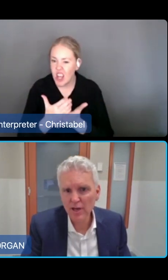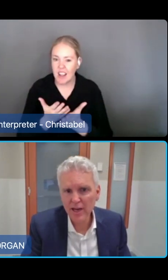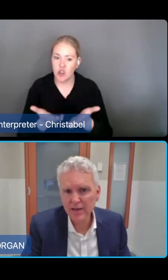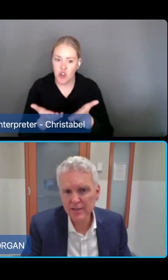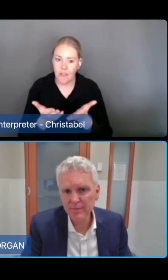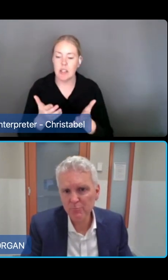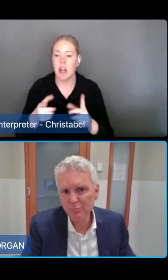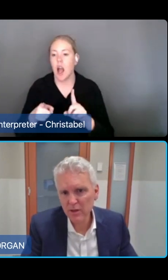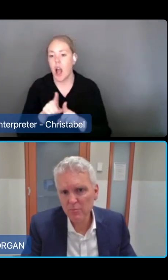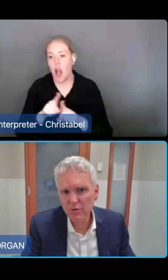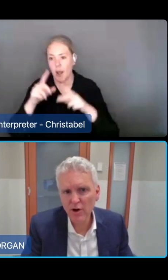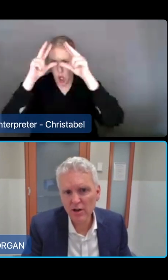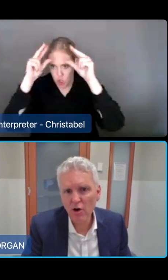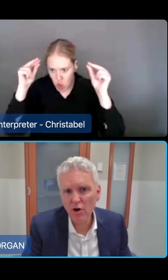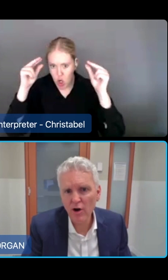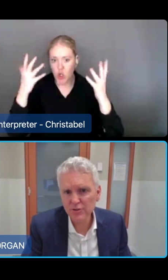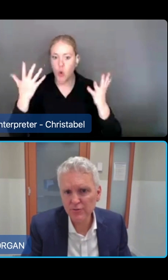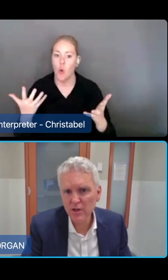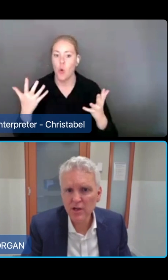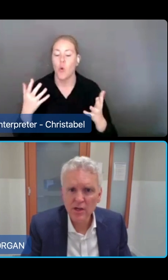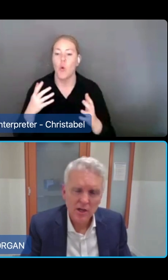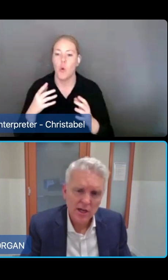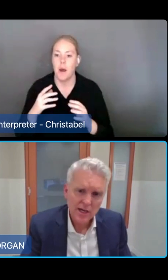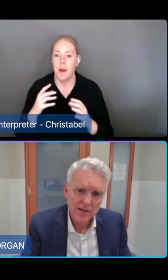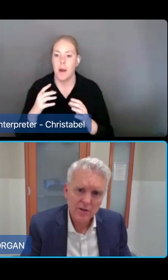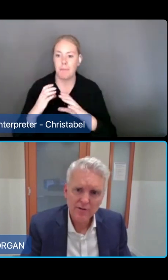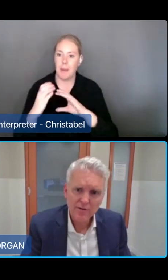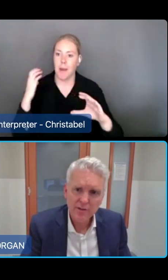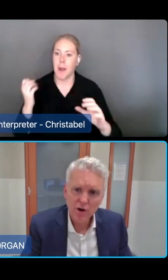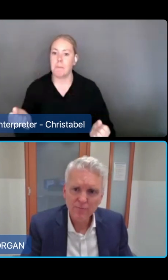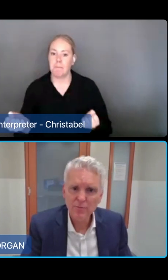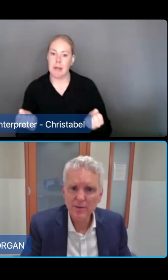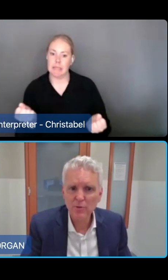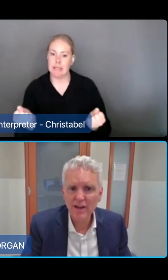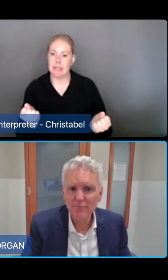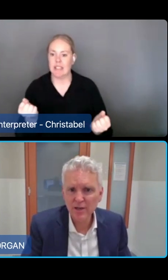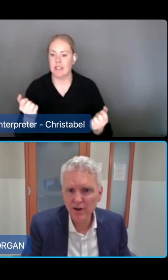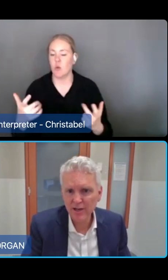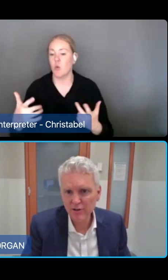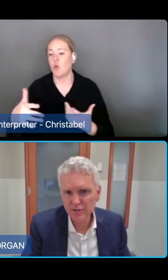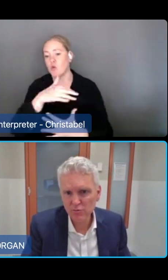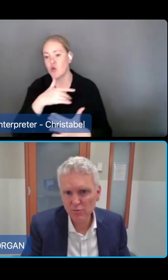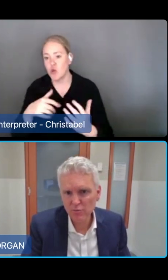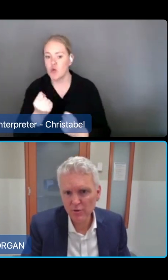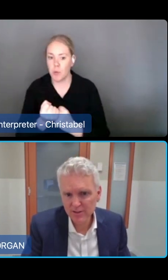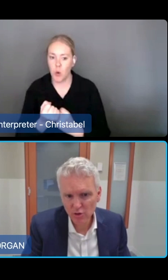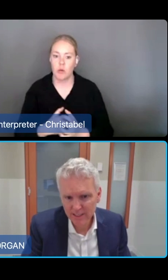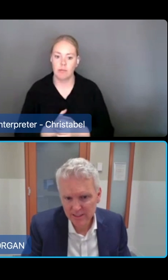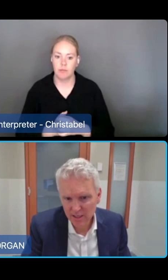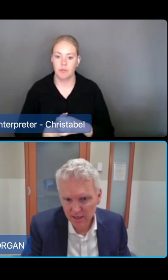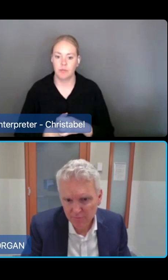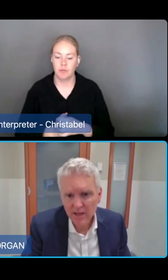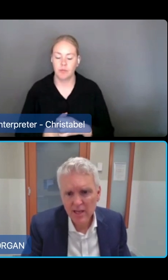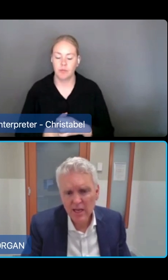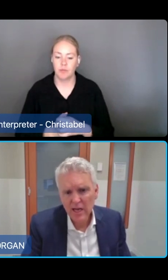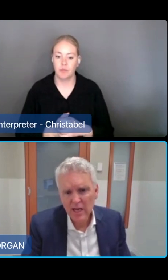earlier, we're looking at providing higher levels of care in the home for people who have been diagnosed with three months or less